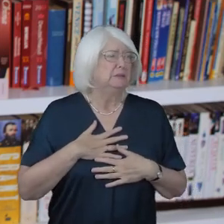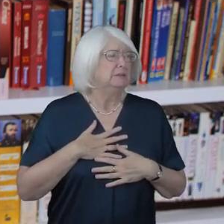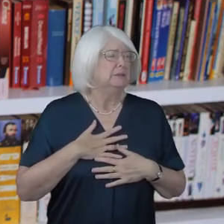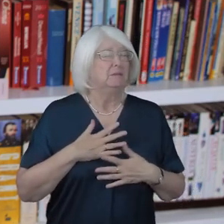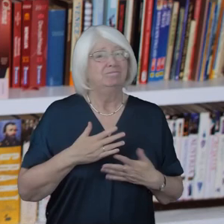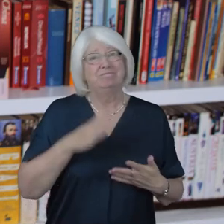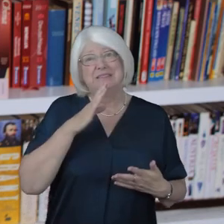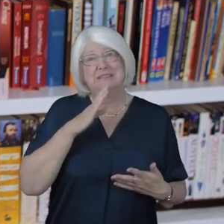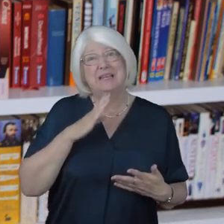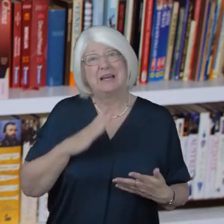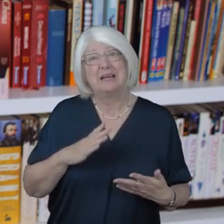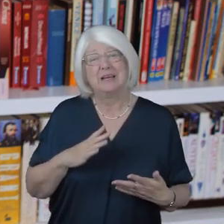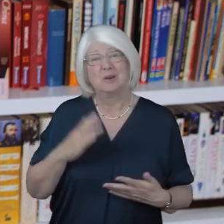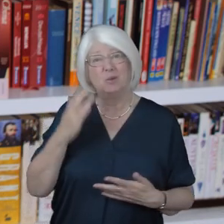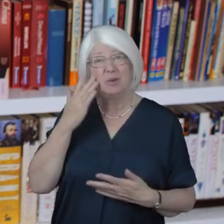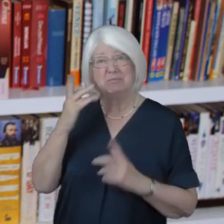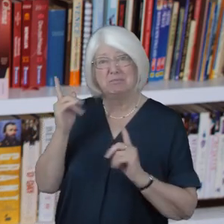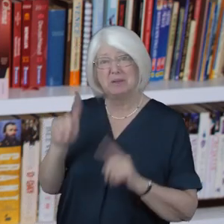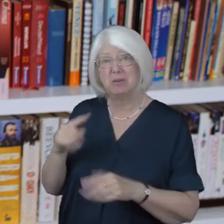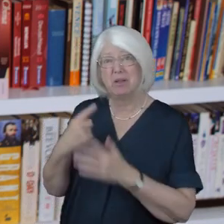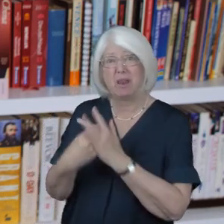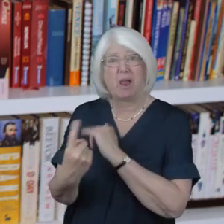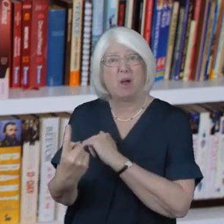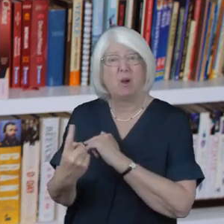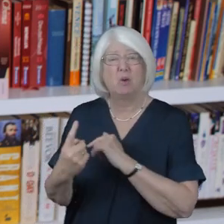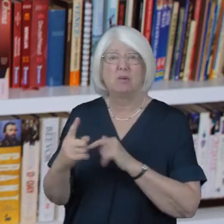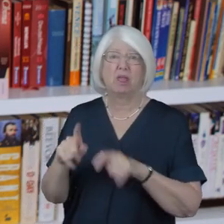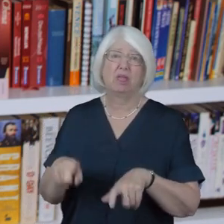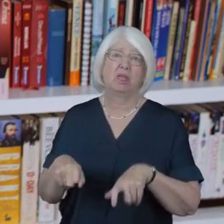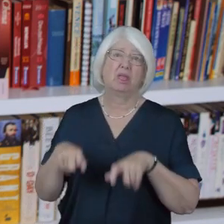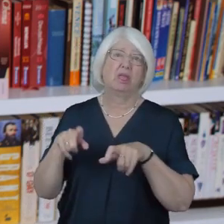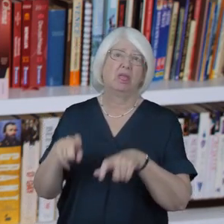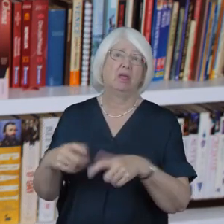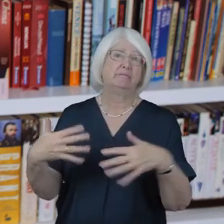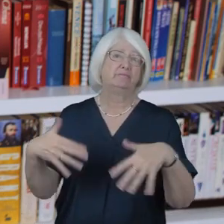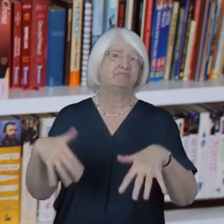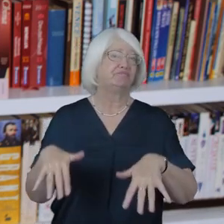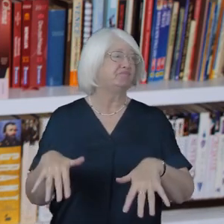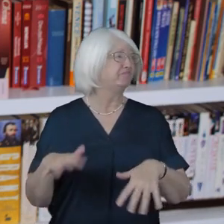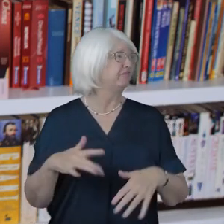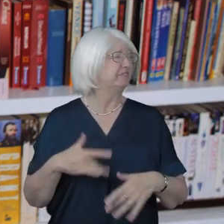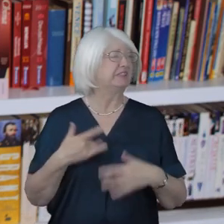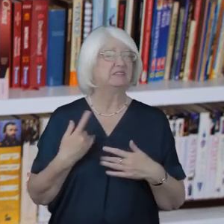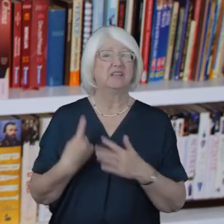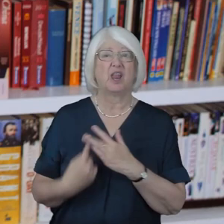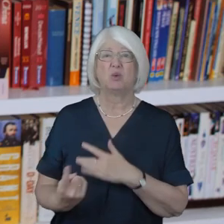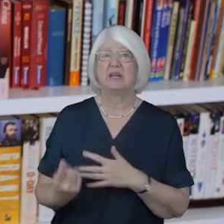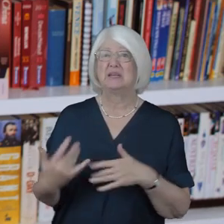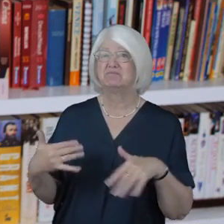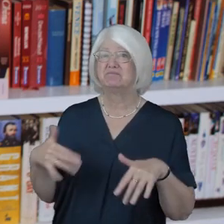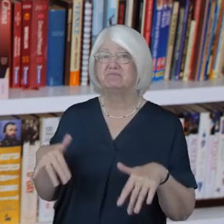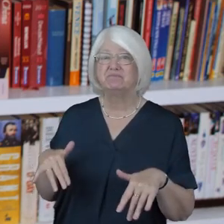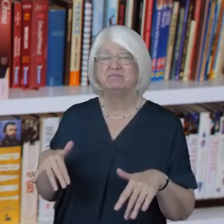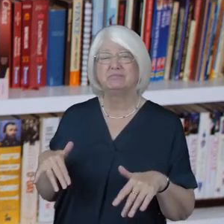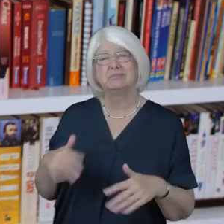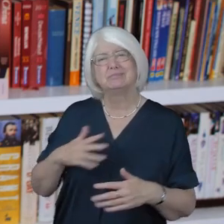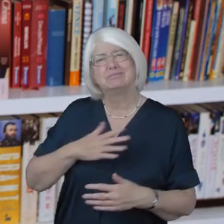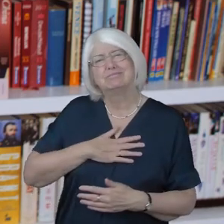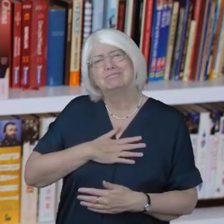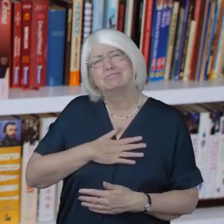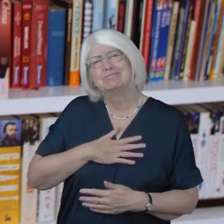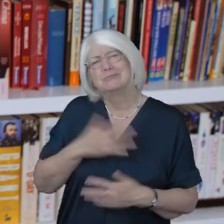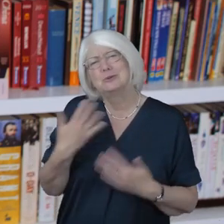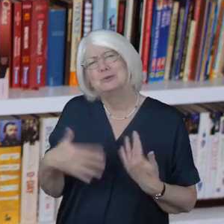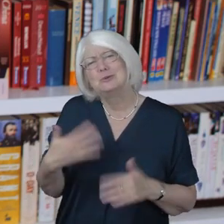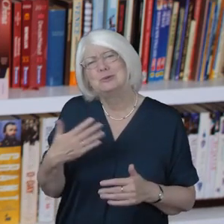sad it is when people are alone for long periods and feel acute loneliness our hearts ache for